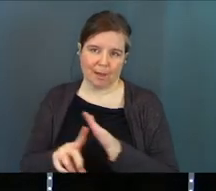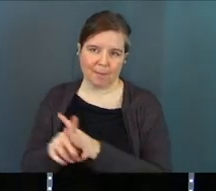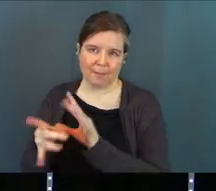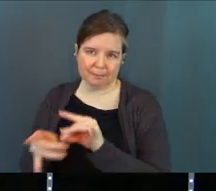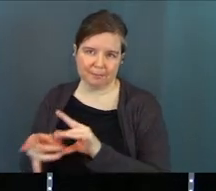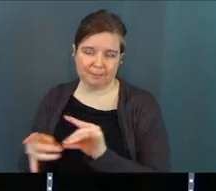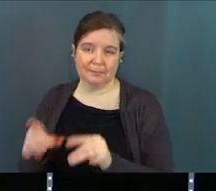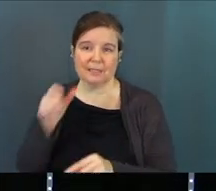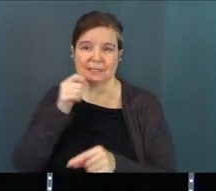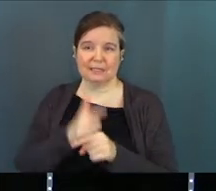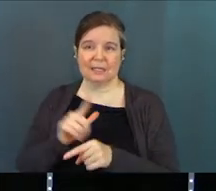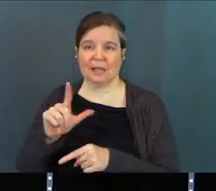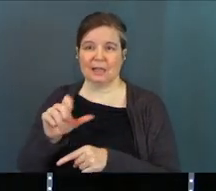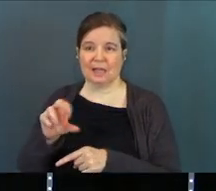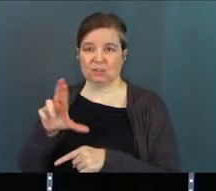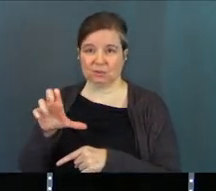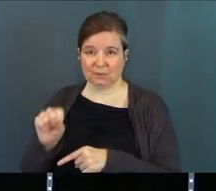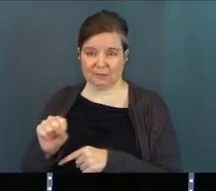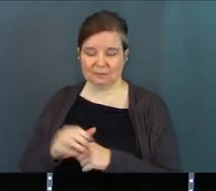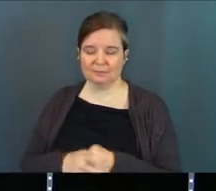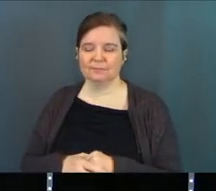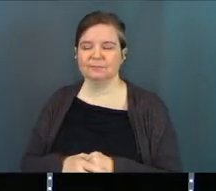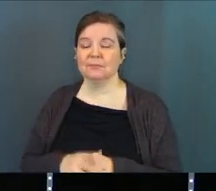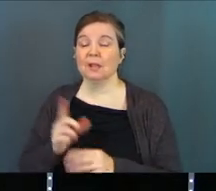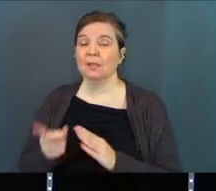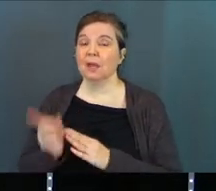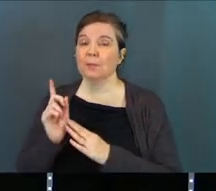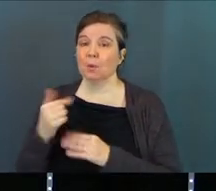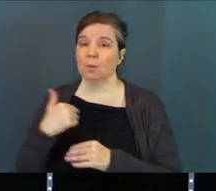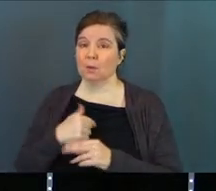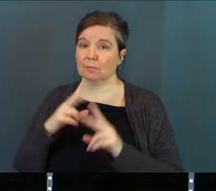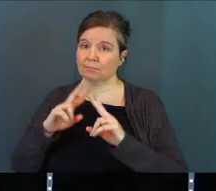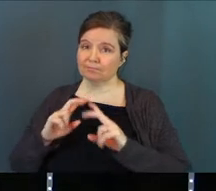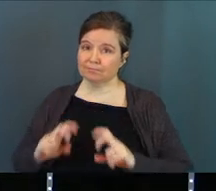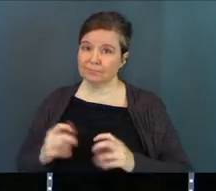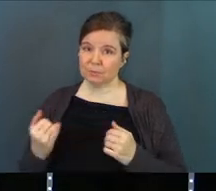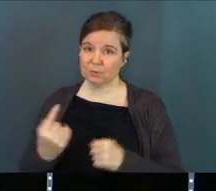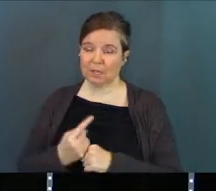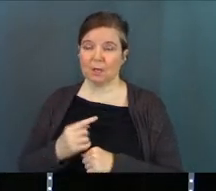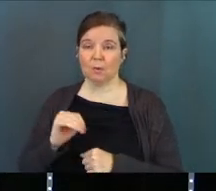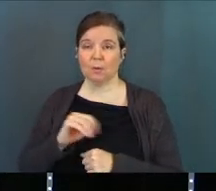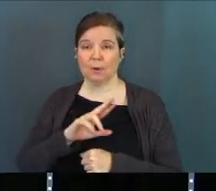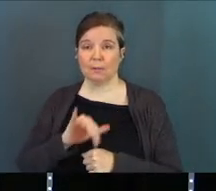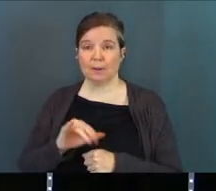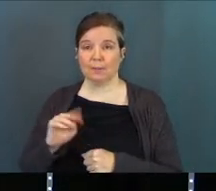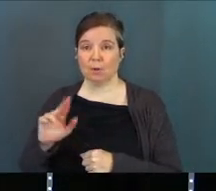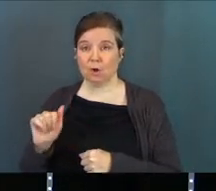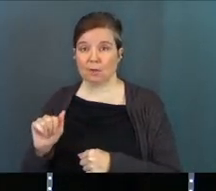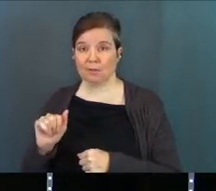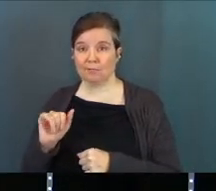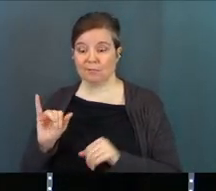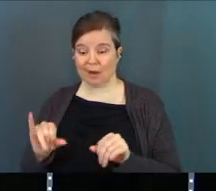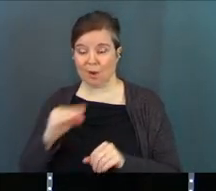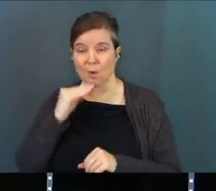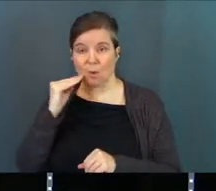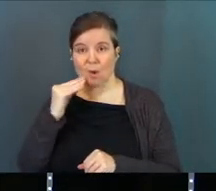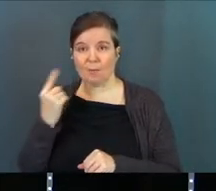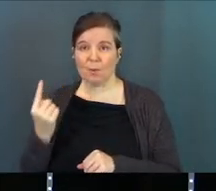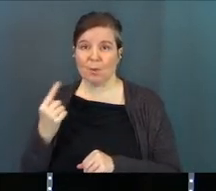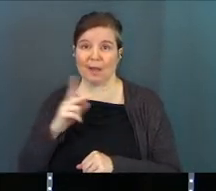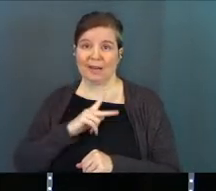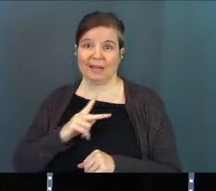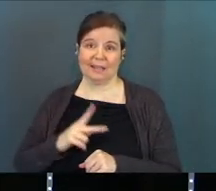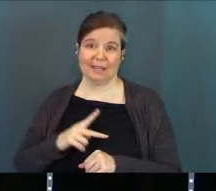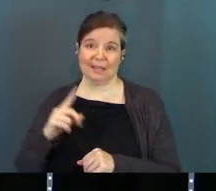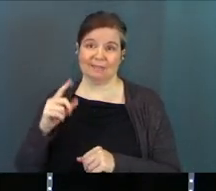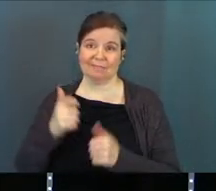up, the sisters of Lazarus, right? And there's this moment that we're going to dig into today, where Mary and Martha are at home, and the one and only